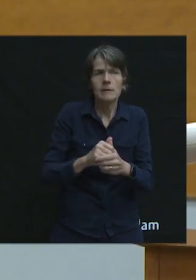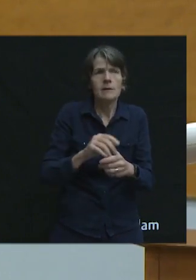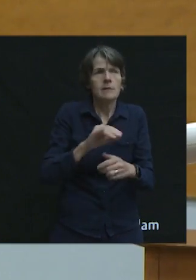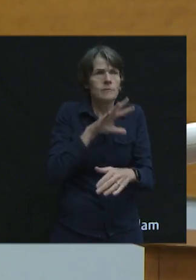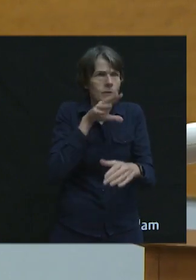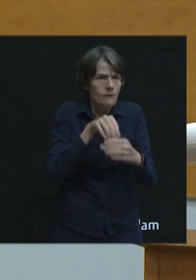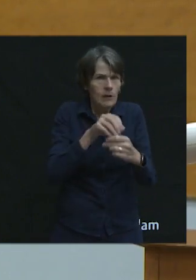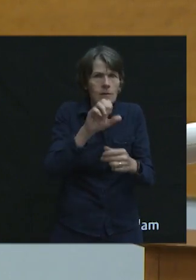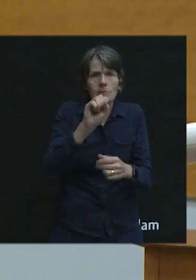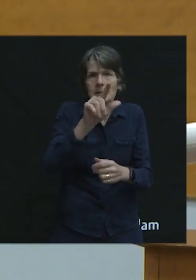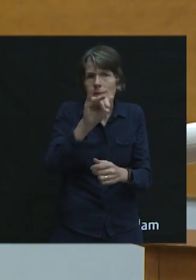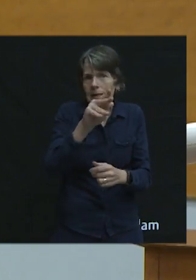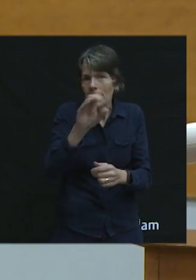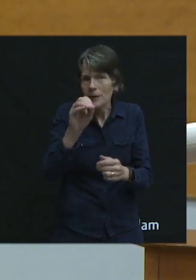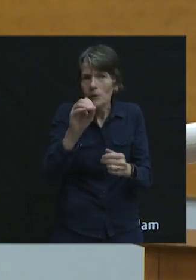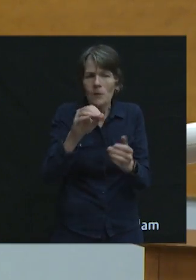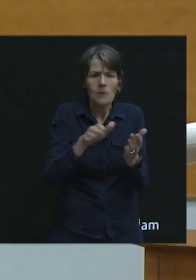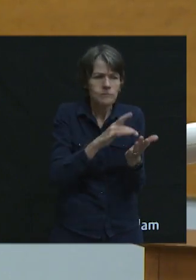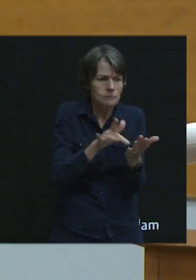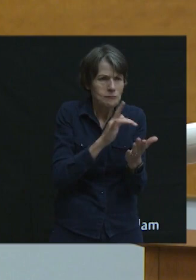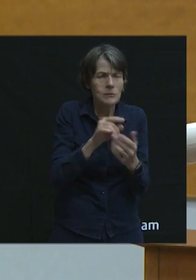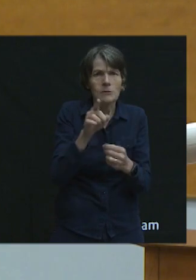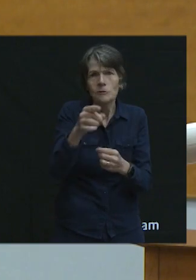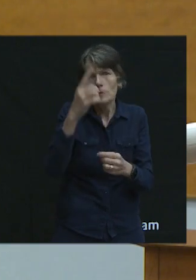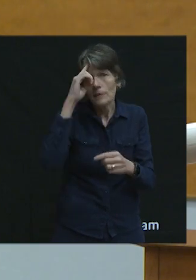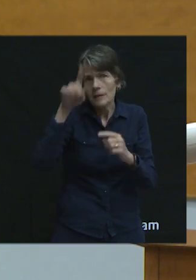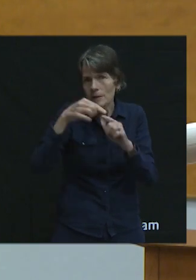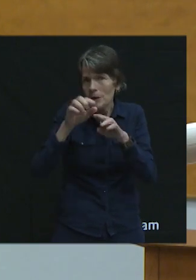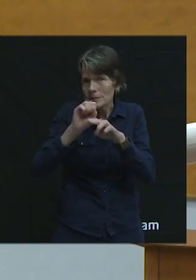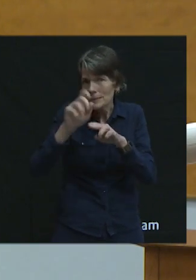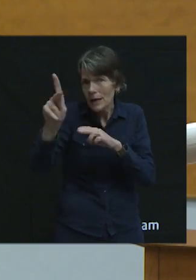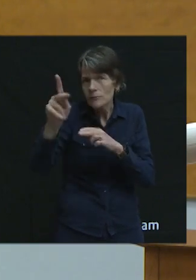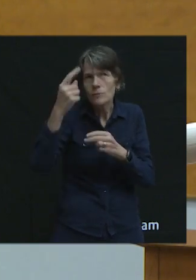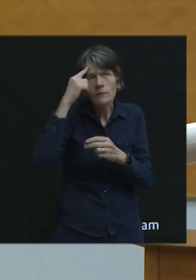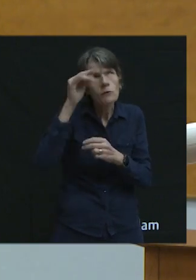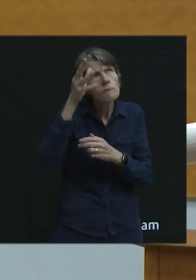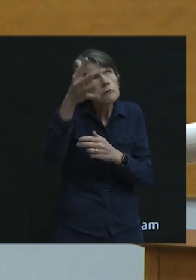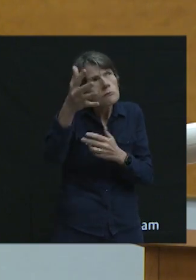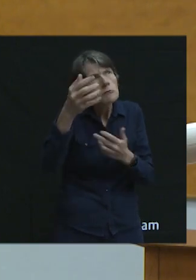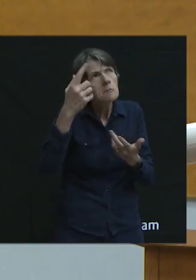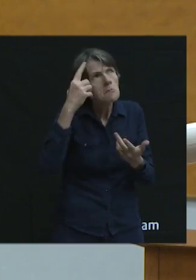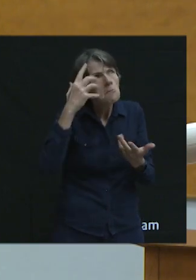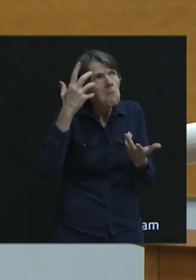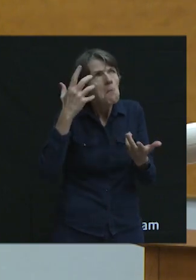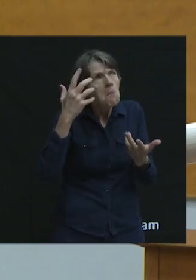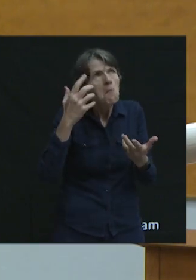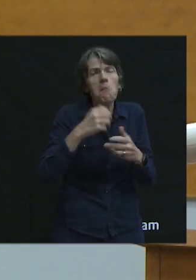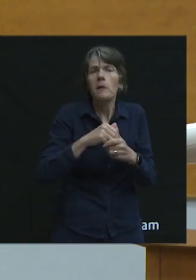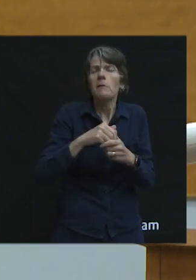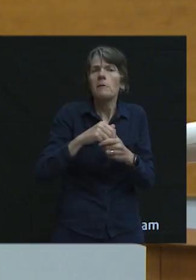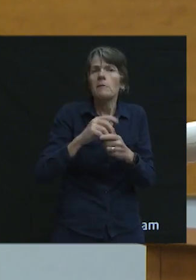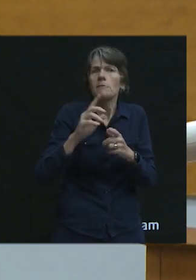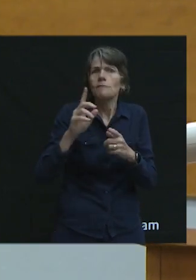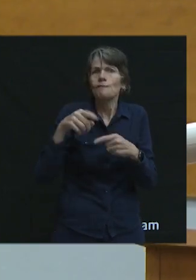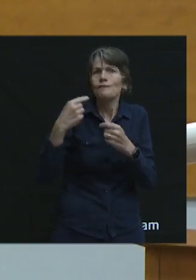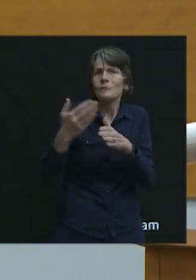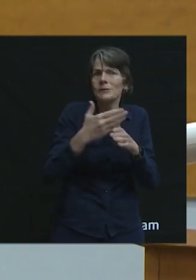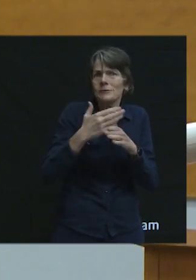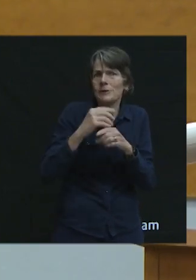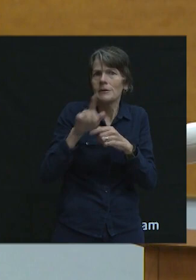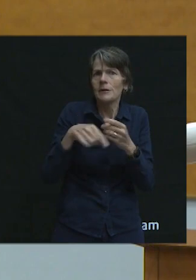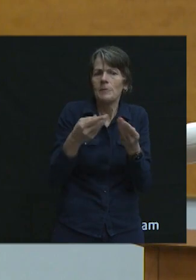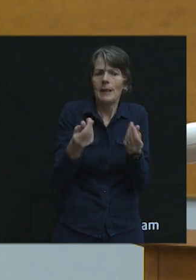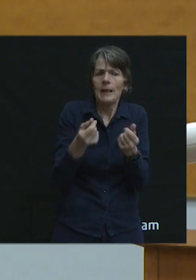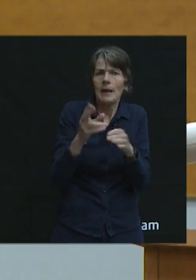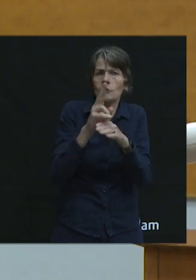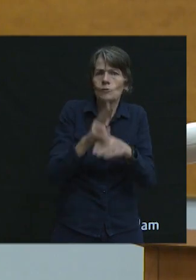you're obviously welcoming SkyTrain, thinking about that as part of your future. The team has been sharing, you know, the land use plan for